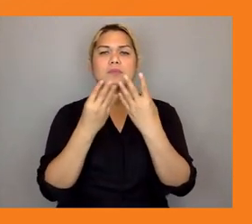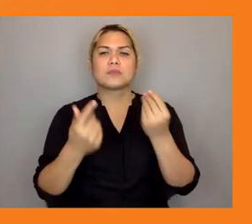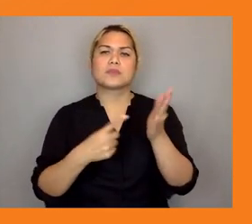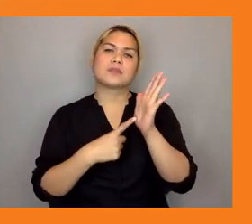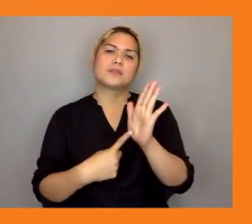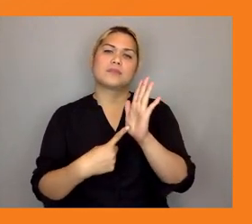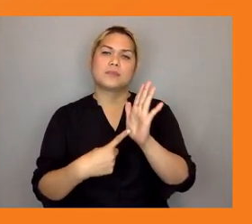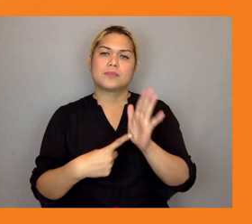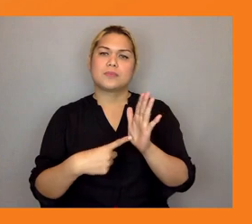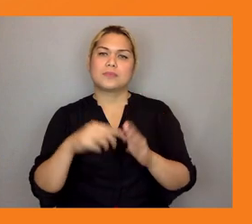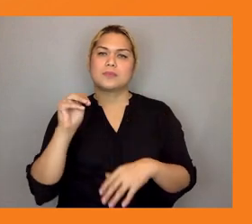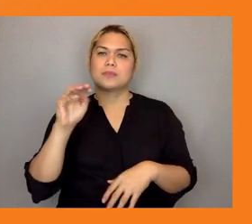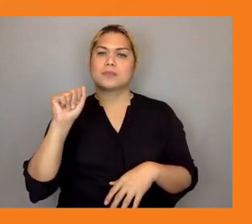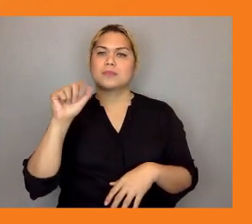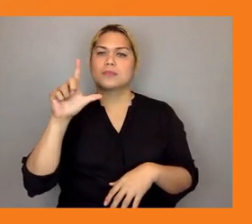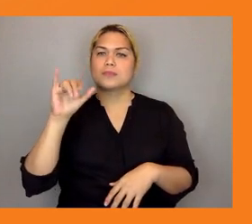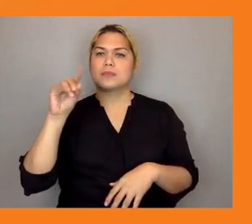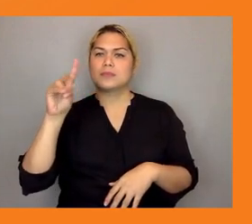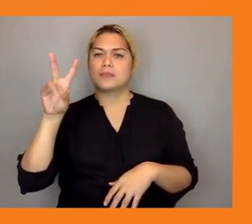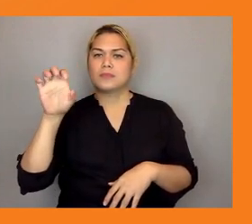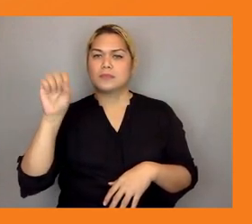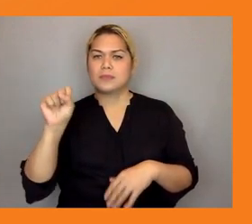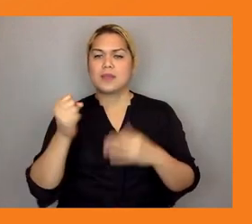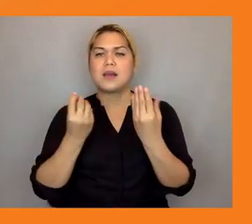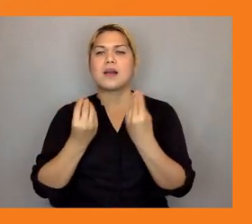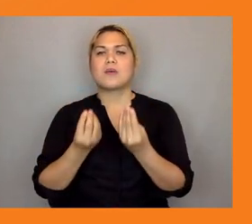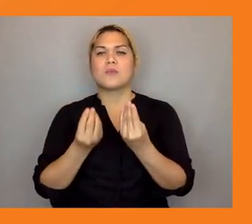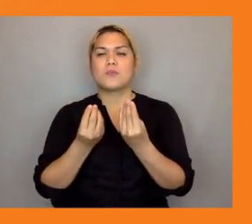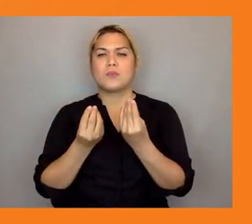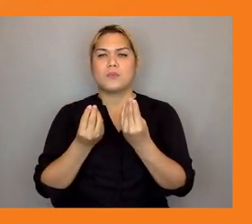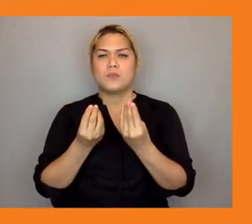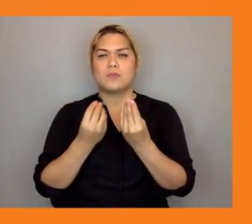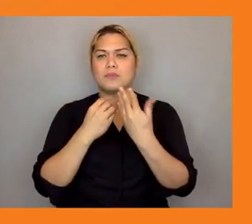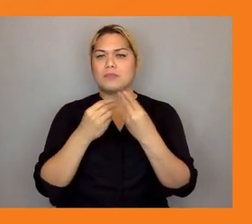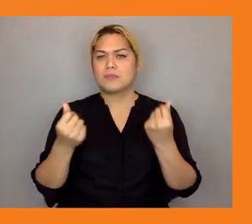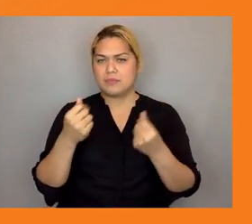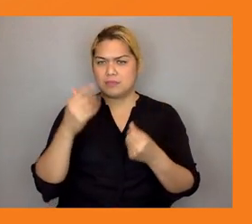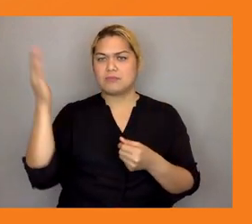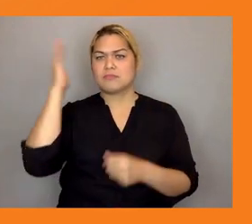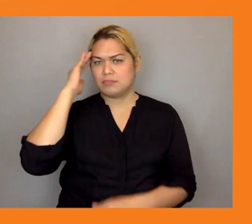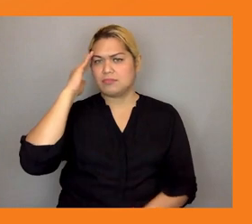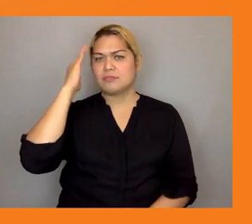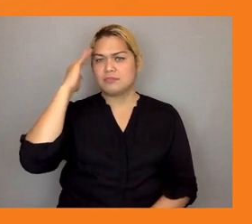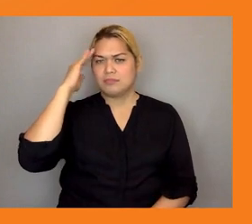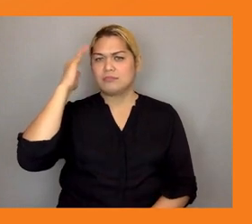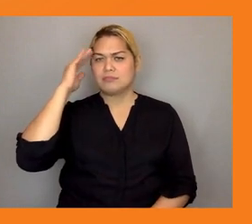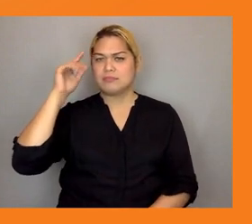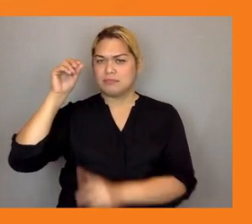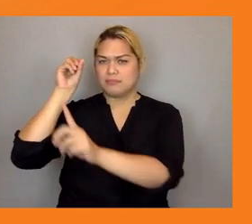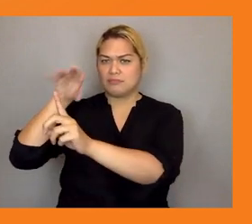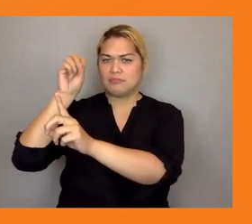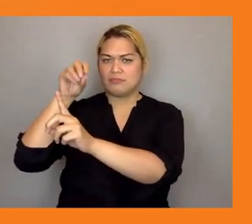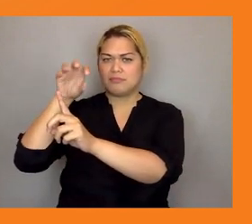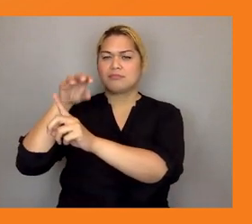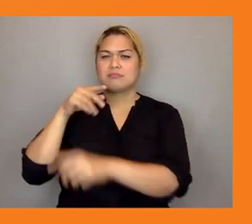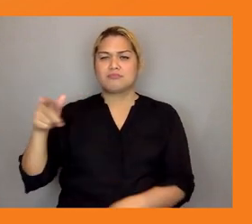projects that is focused first is on the awareness on the importance of marine ecosystems um to the climate